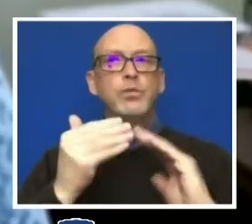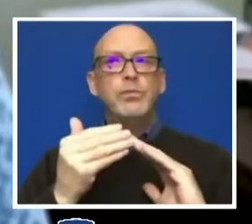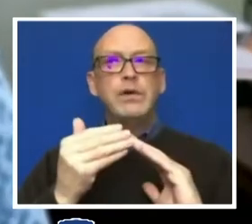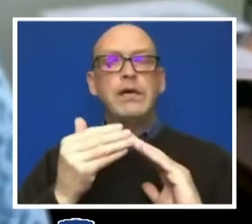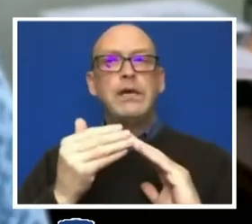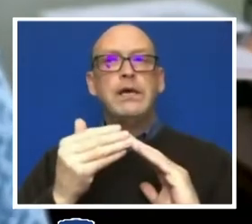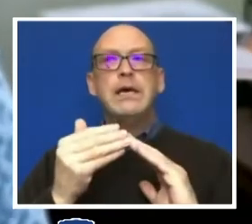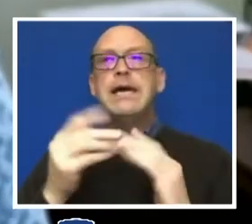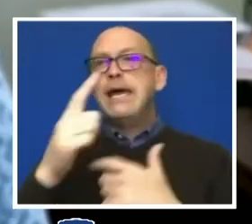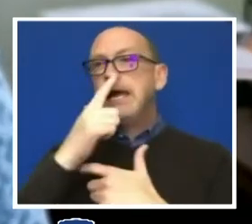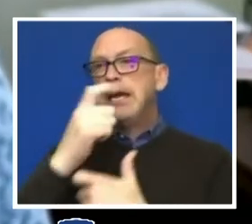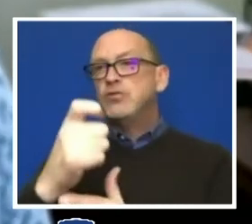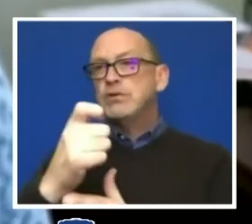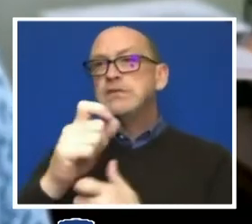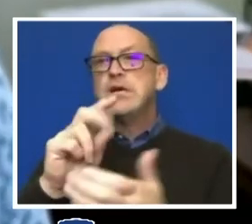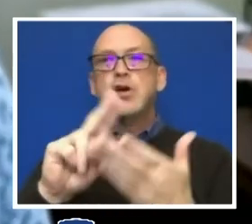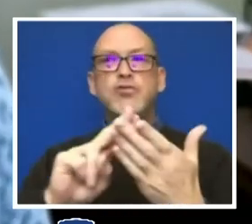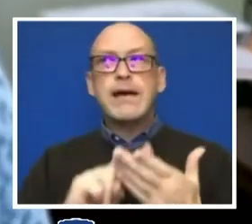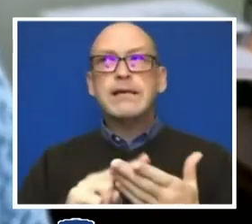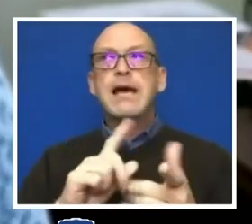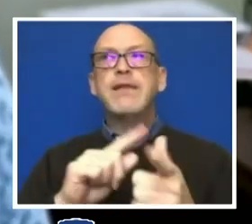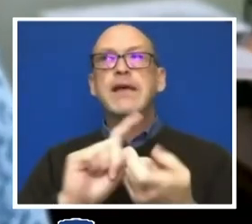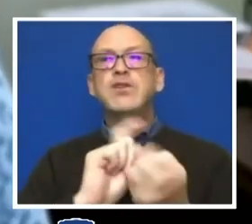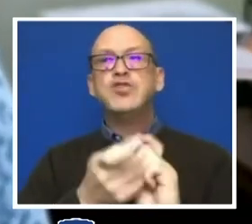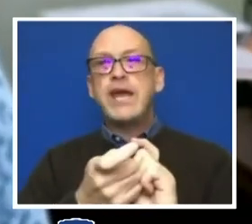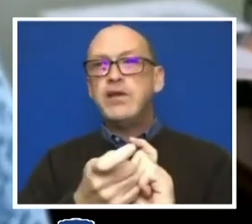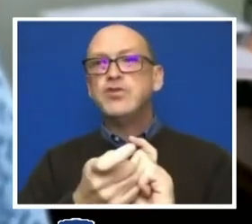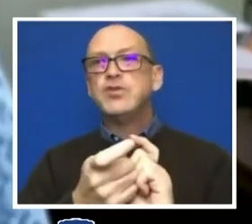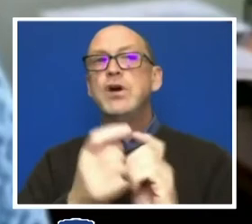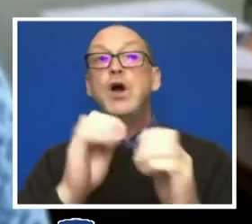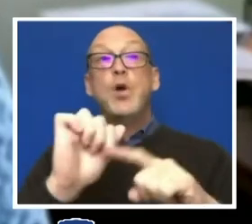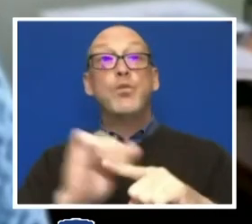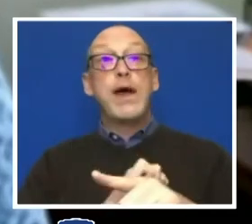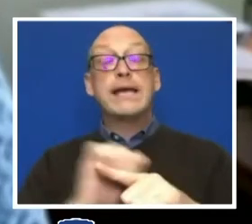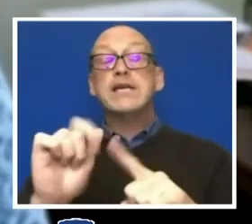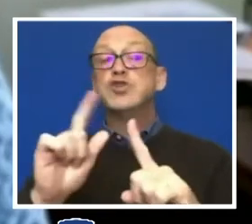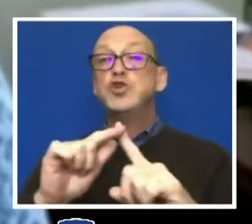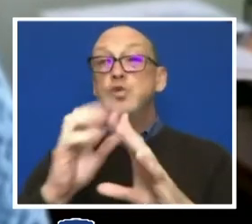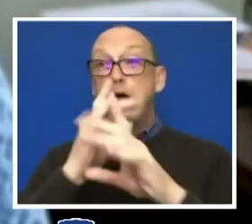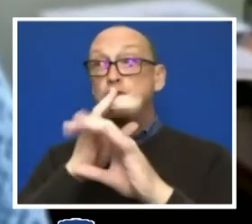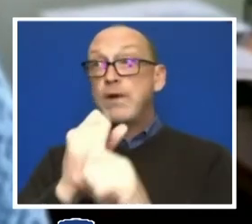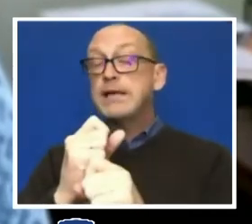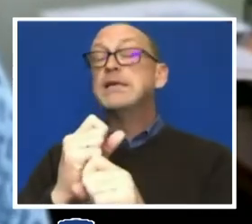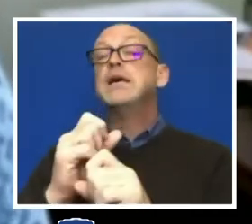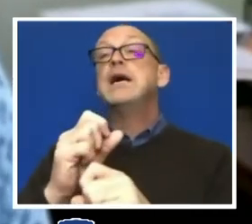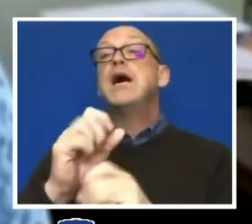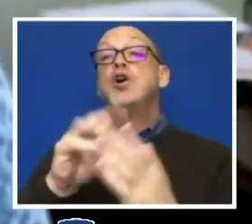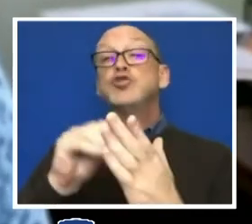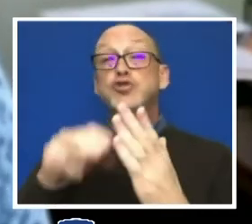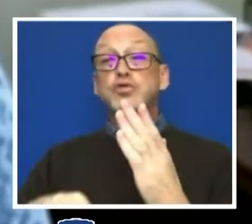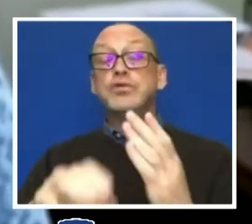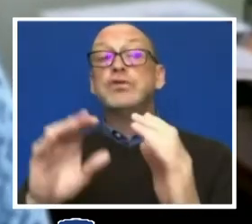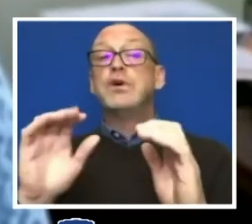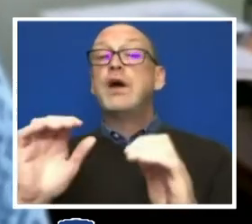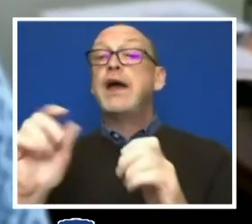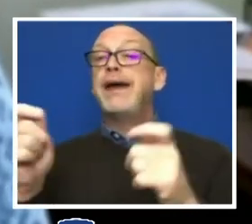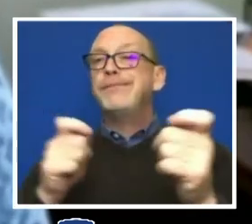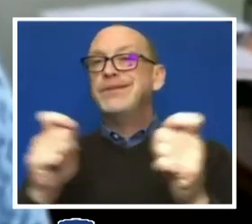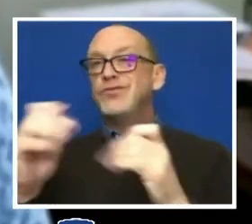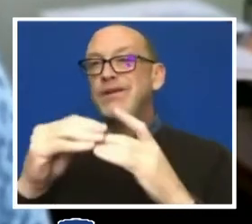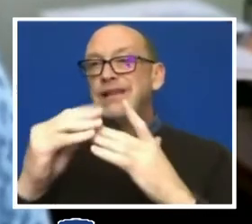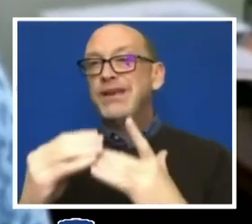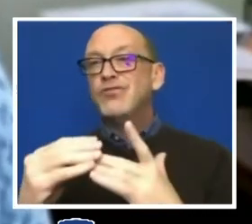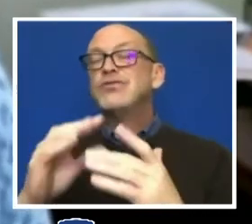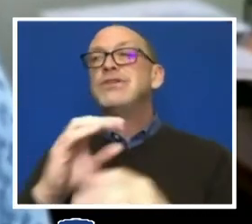and change practices to attract diverse students, staff, faculty, and administrative leaders. For